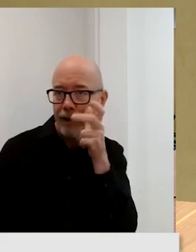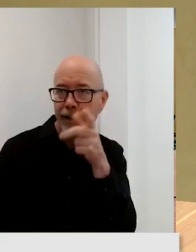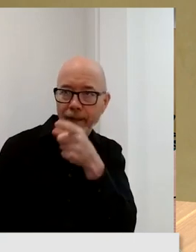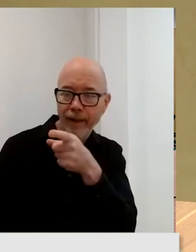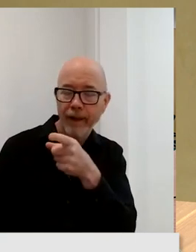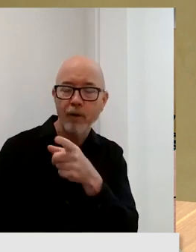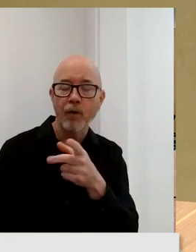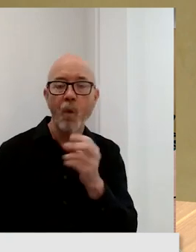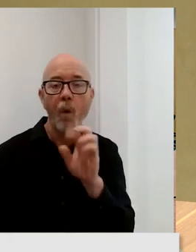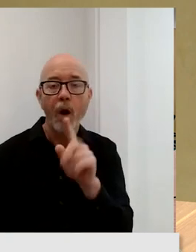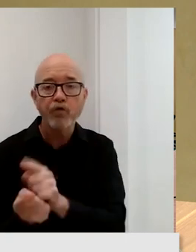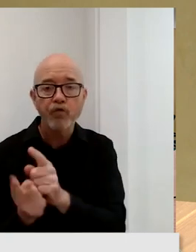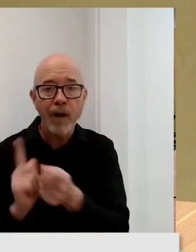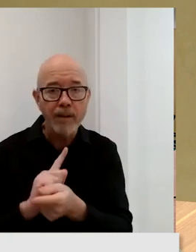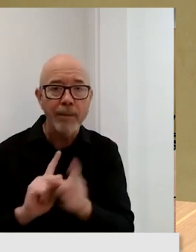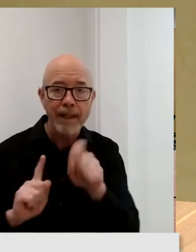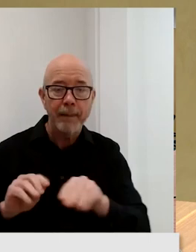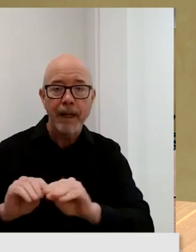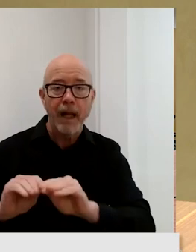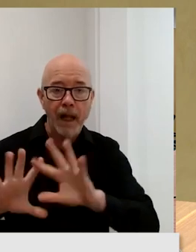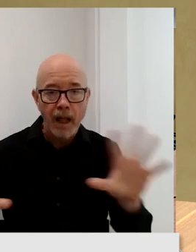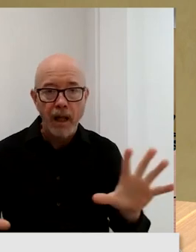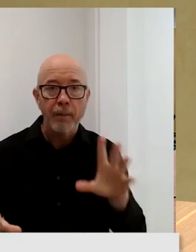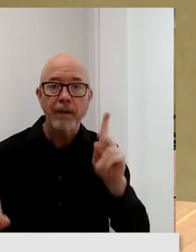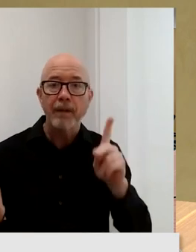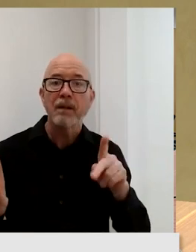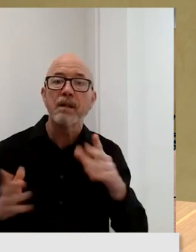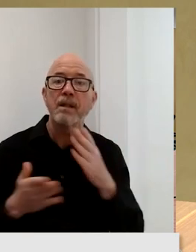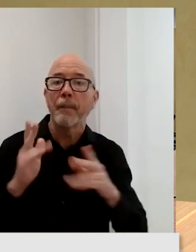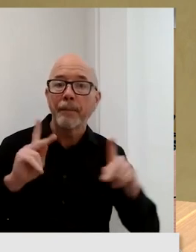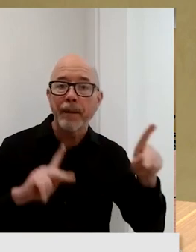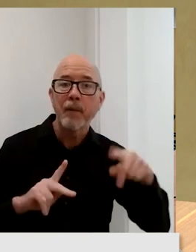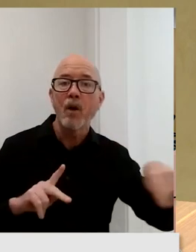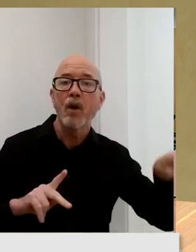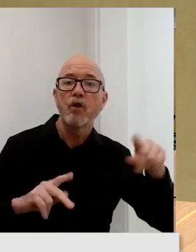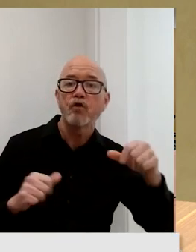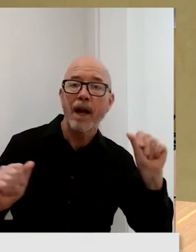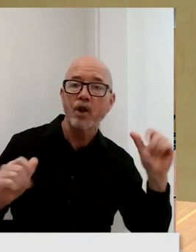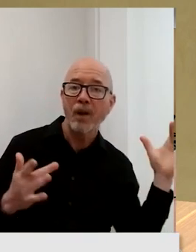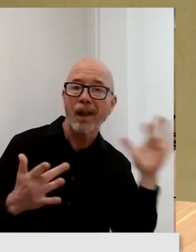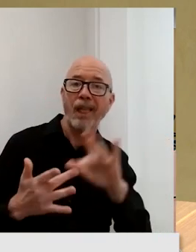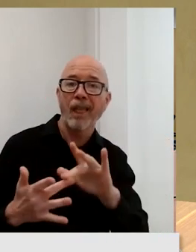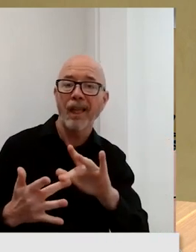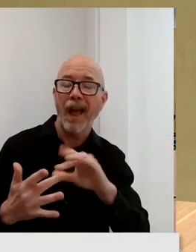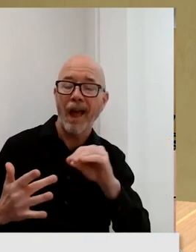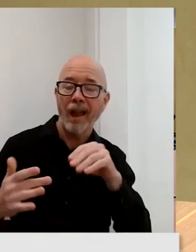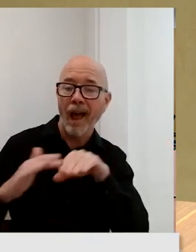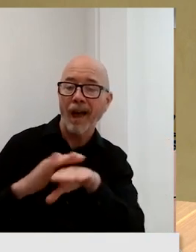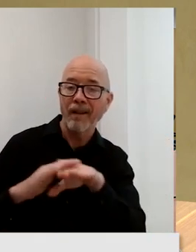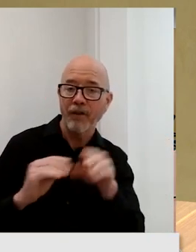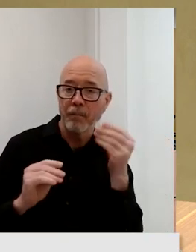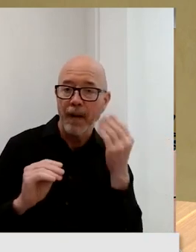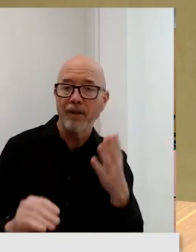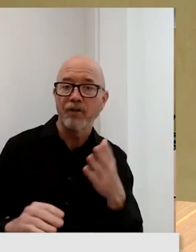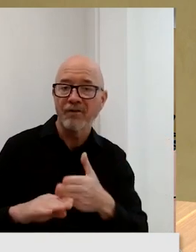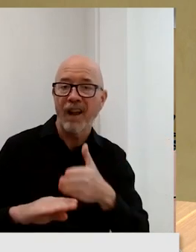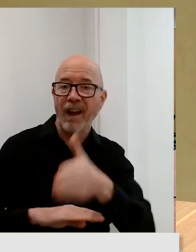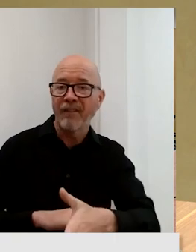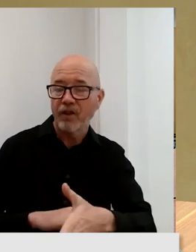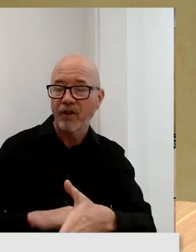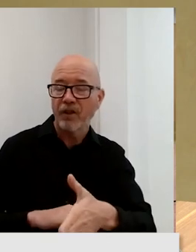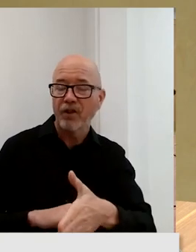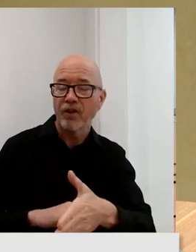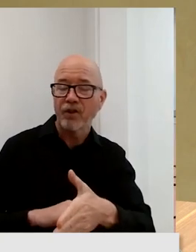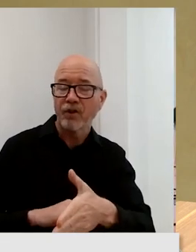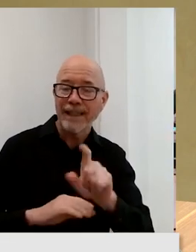to detail of where these people are trying to connect from. Uh, it may be that remote participation